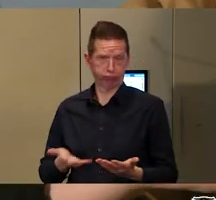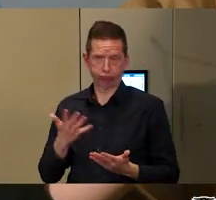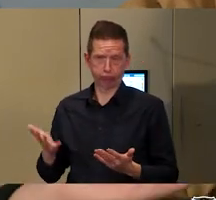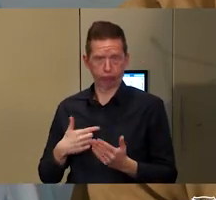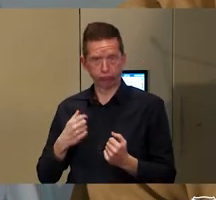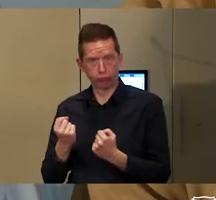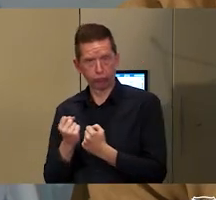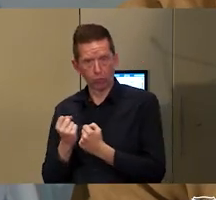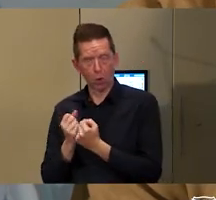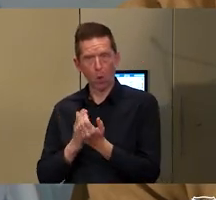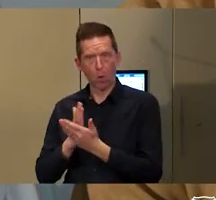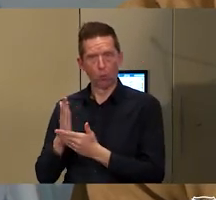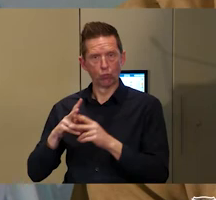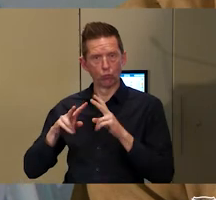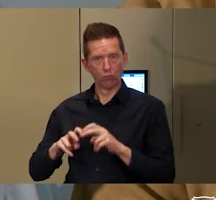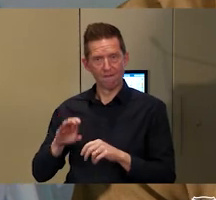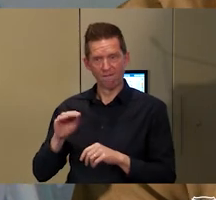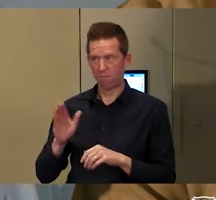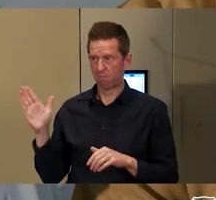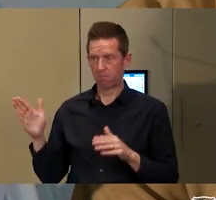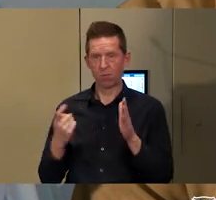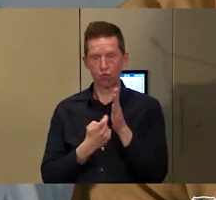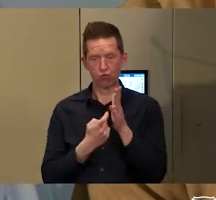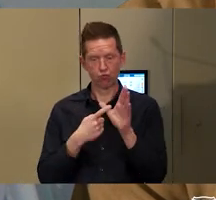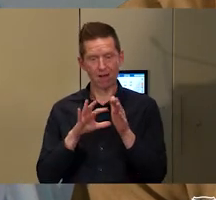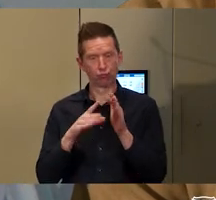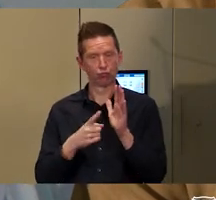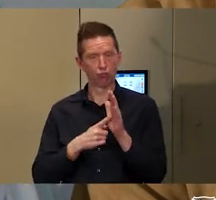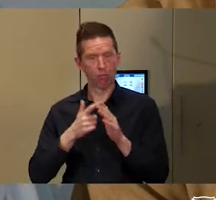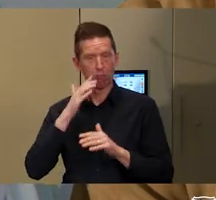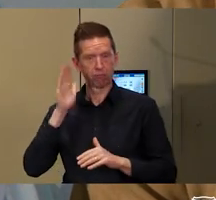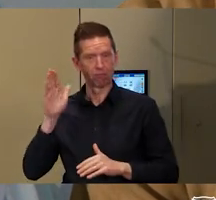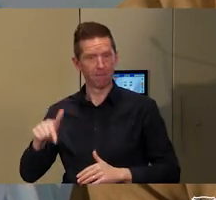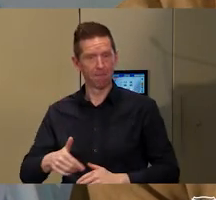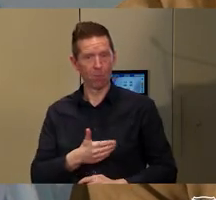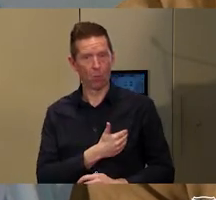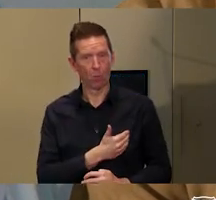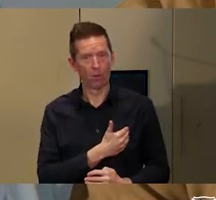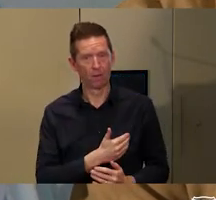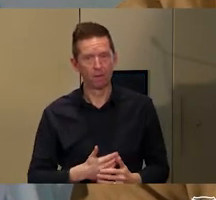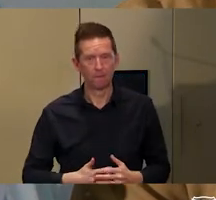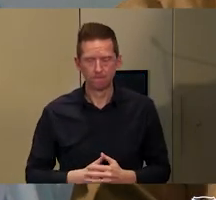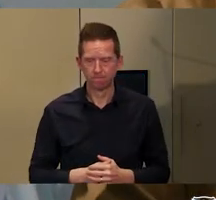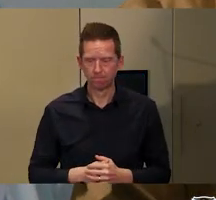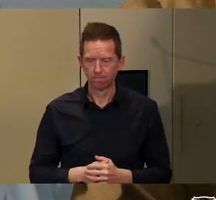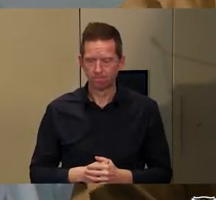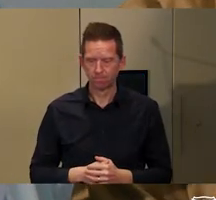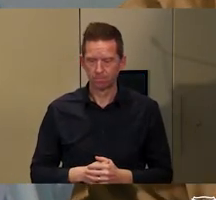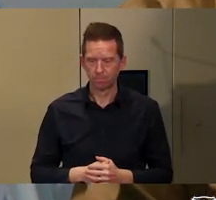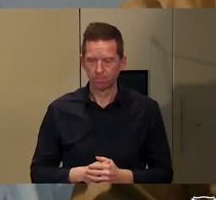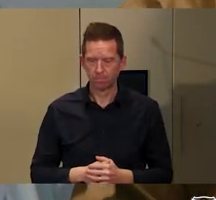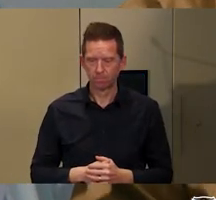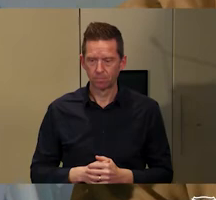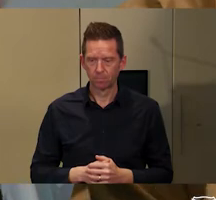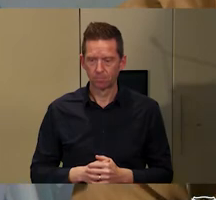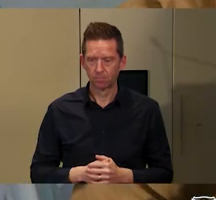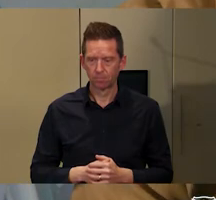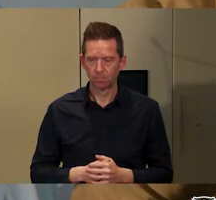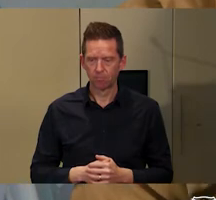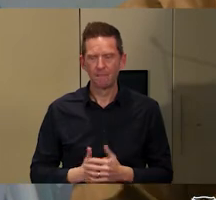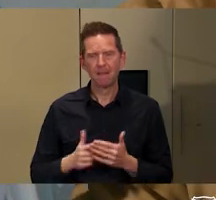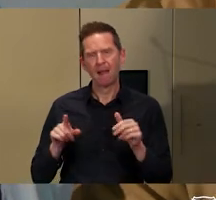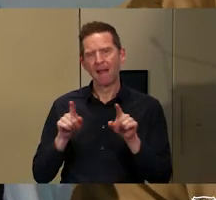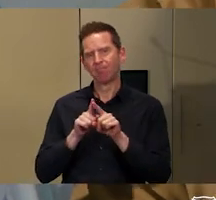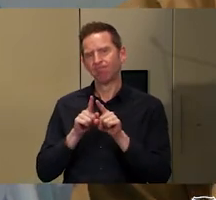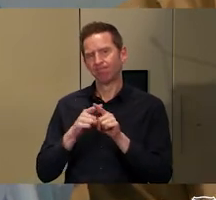there is through the presentation that Rachel gave you this morning. But to really enable